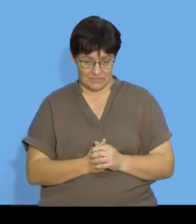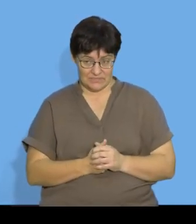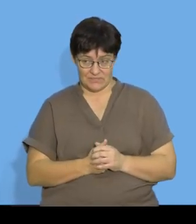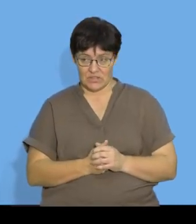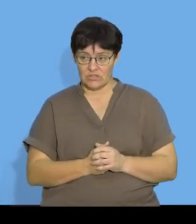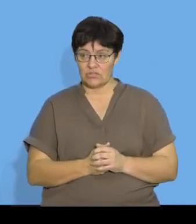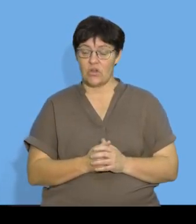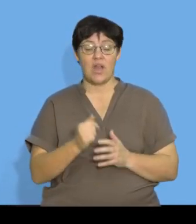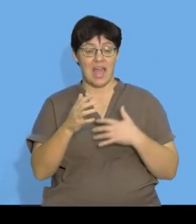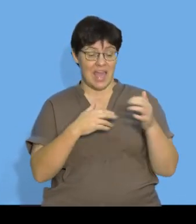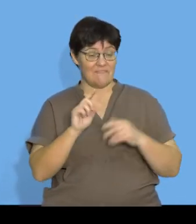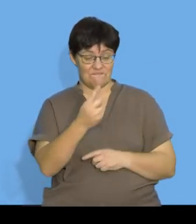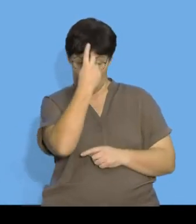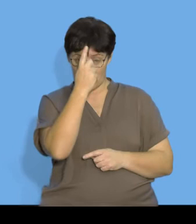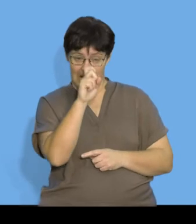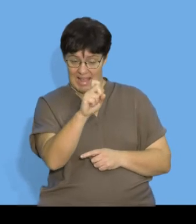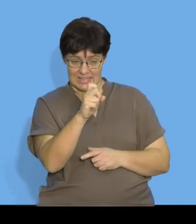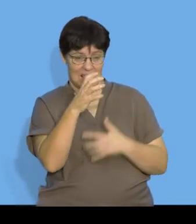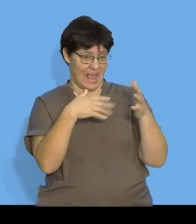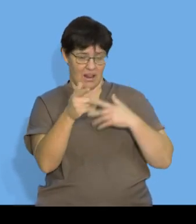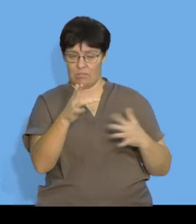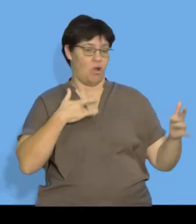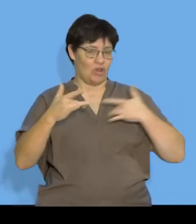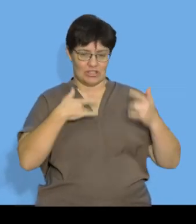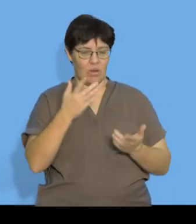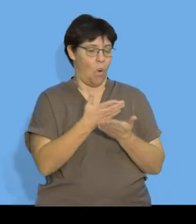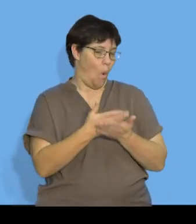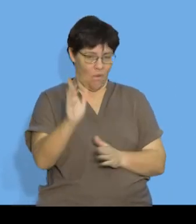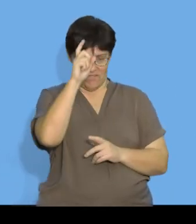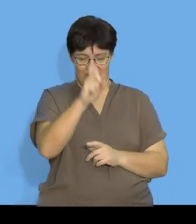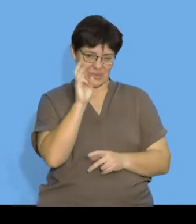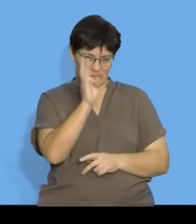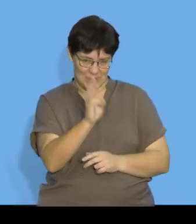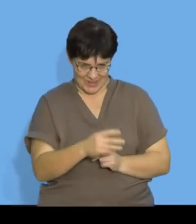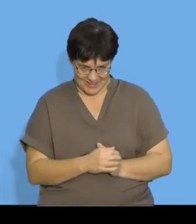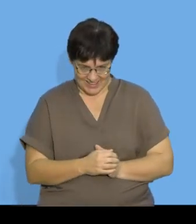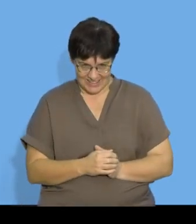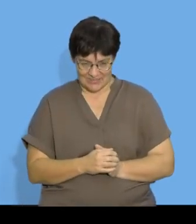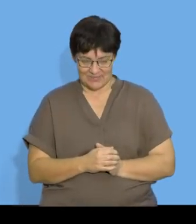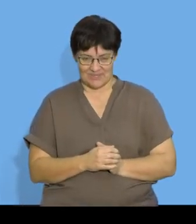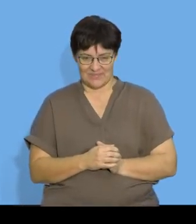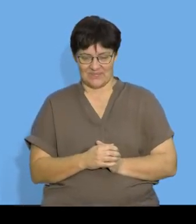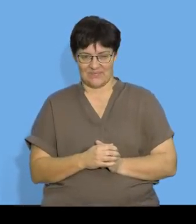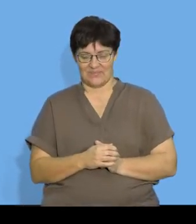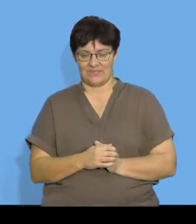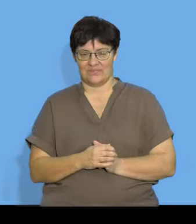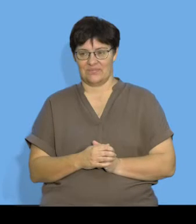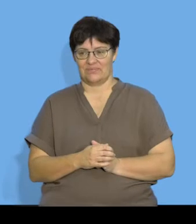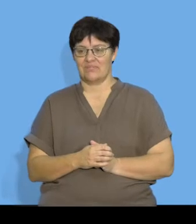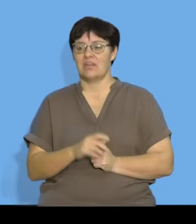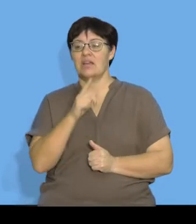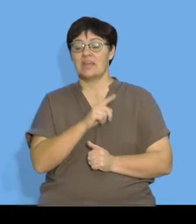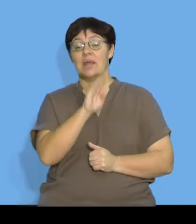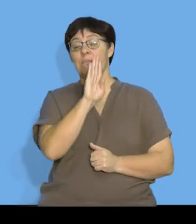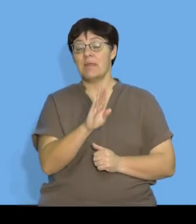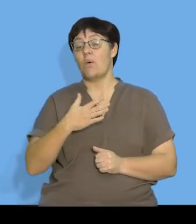handle the x's first things first so don't worry we're going to get rid of those x's before you know it then b is asking